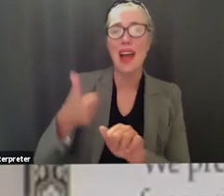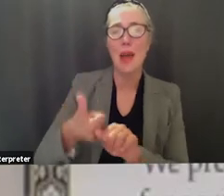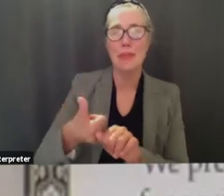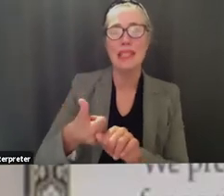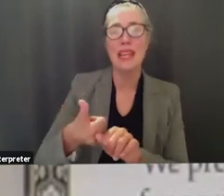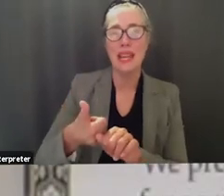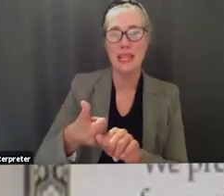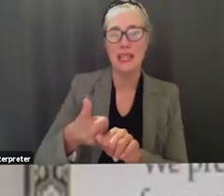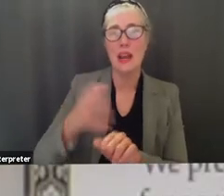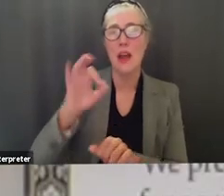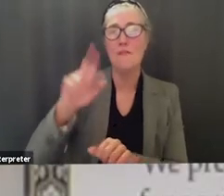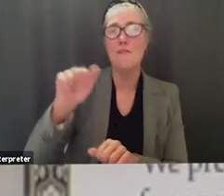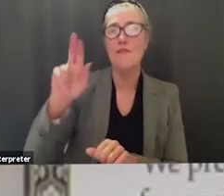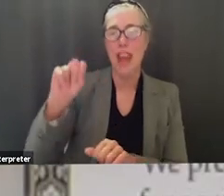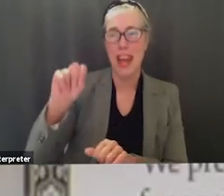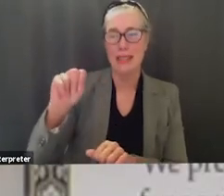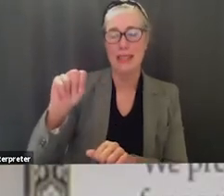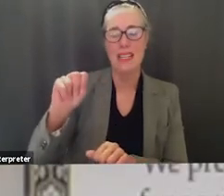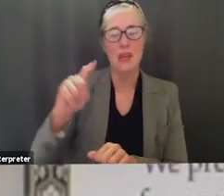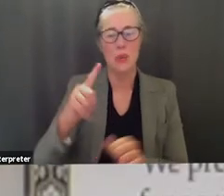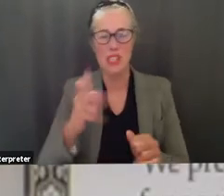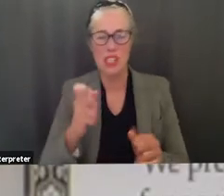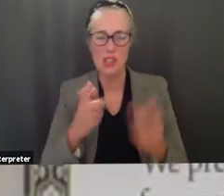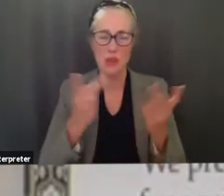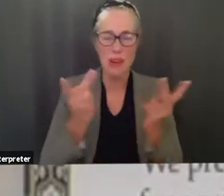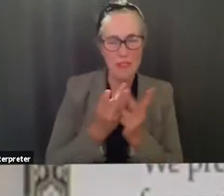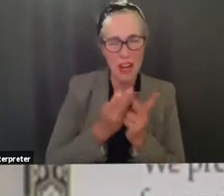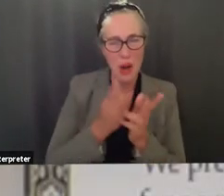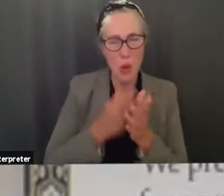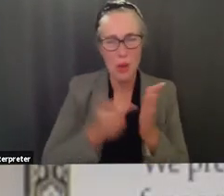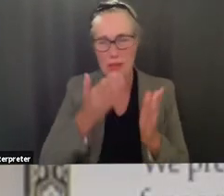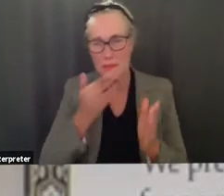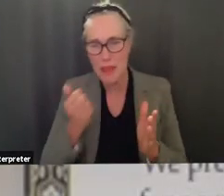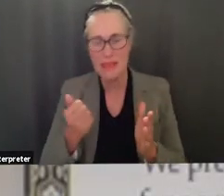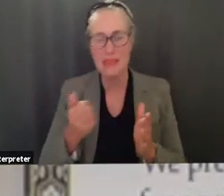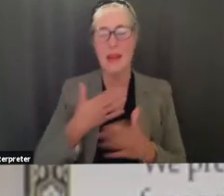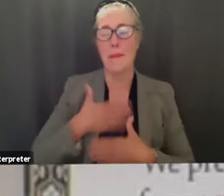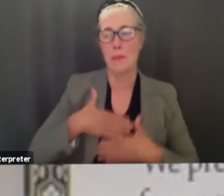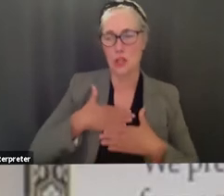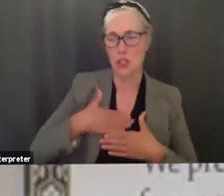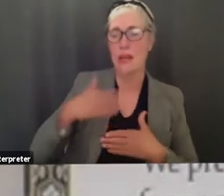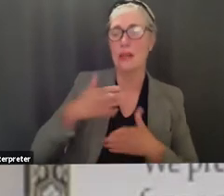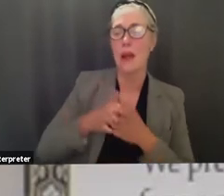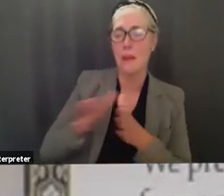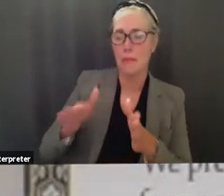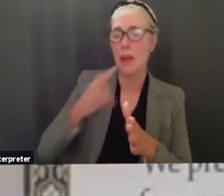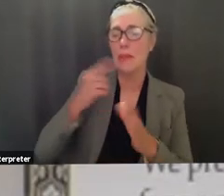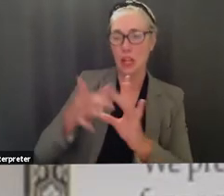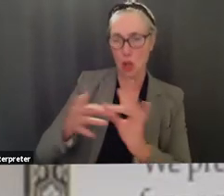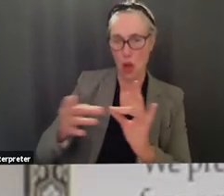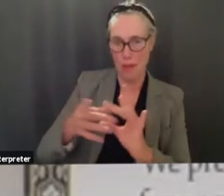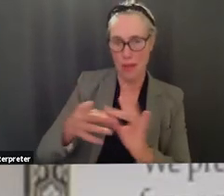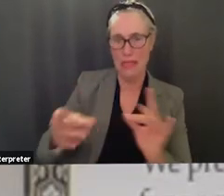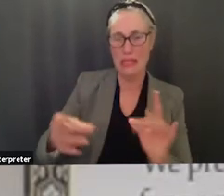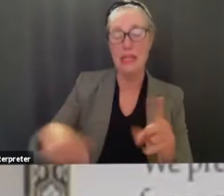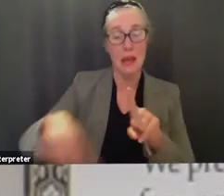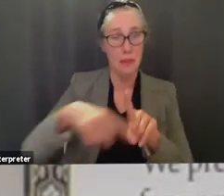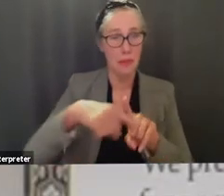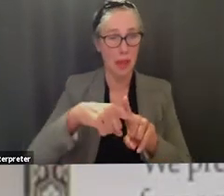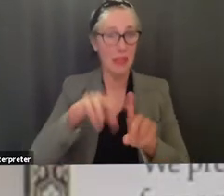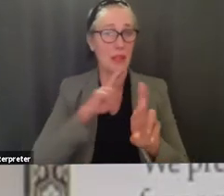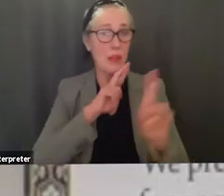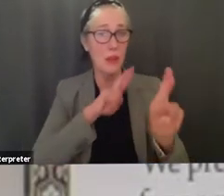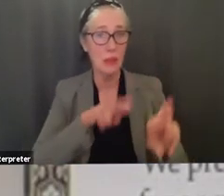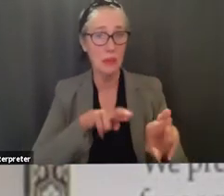in that spot of trying to figure out what's best for for everyone so i appreciate the comments coming from our public who's participating tonight as well as the report